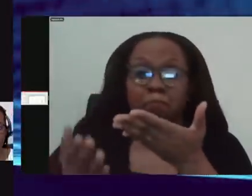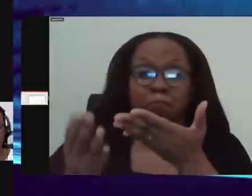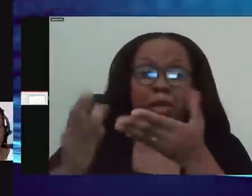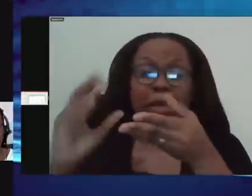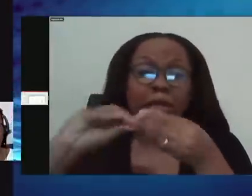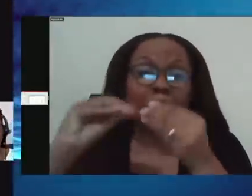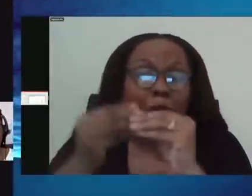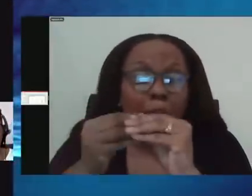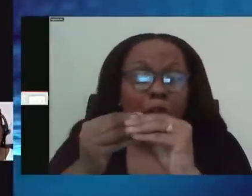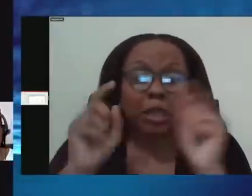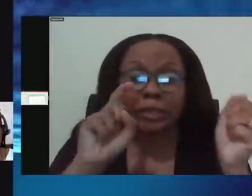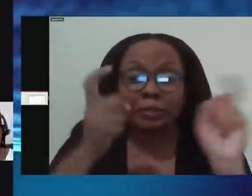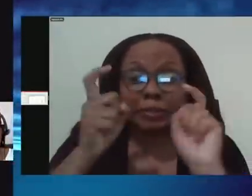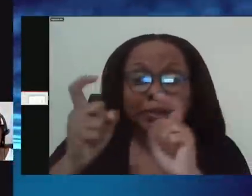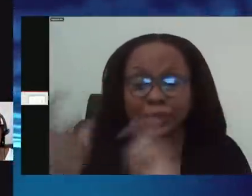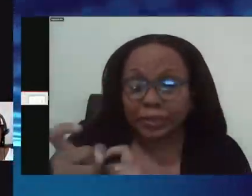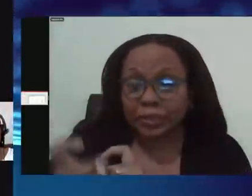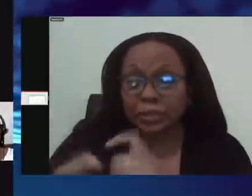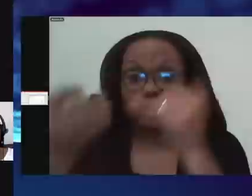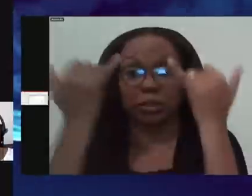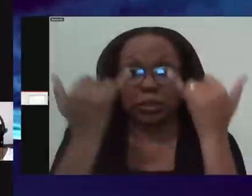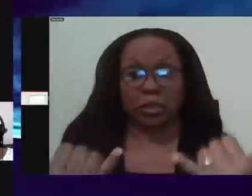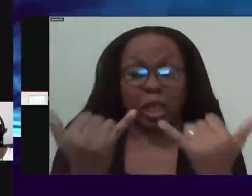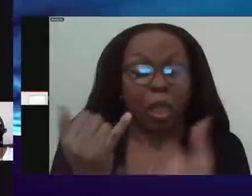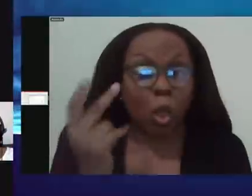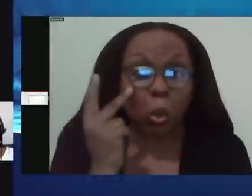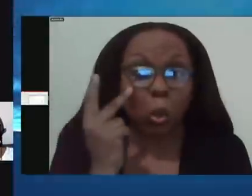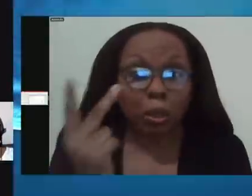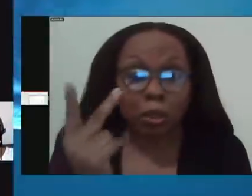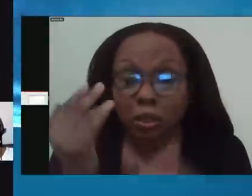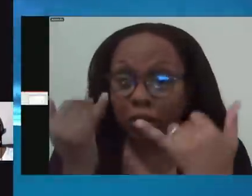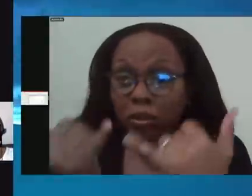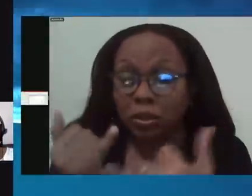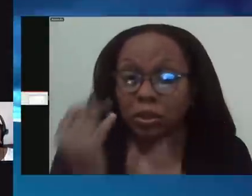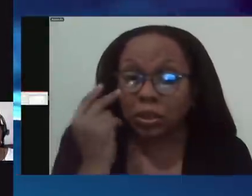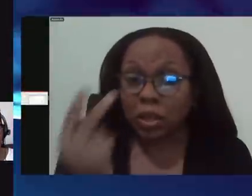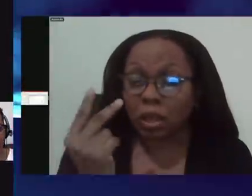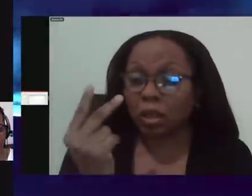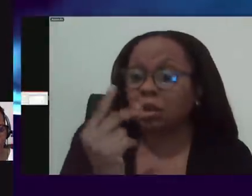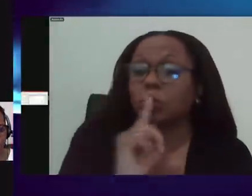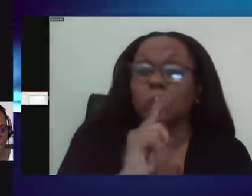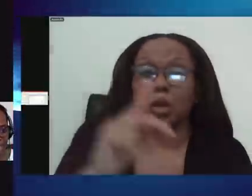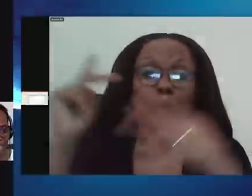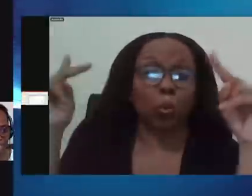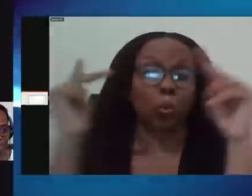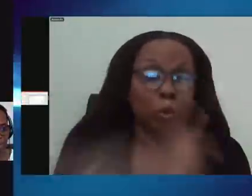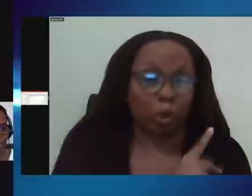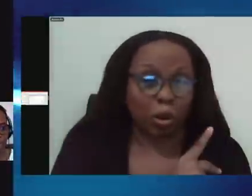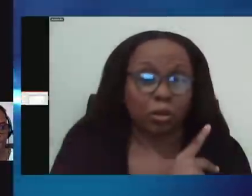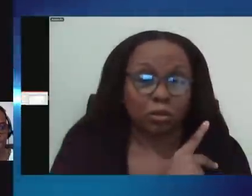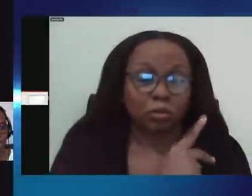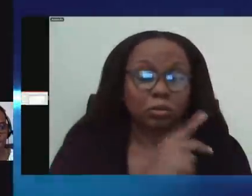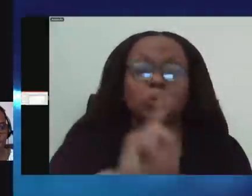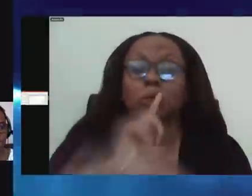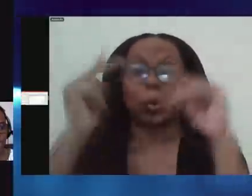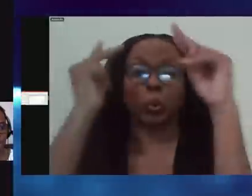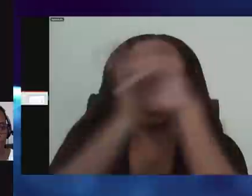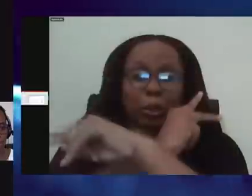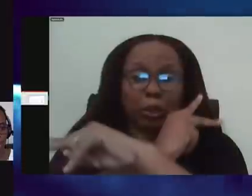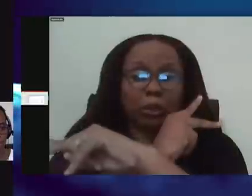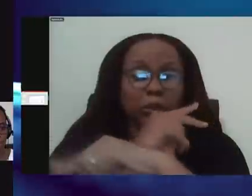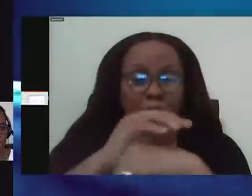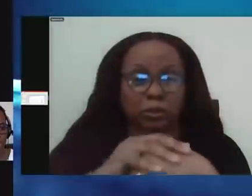And so what we are seeing today is actually worse than we had projected in terms of